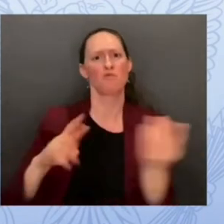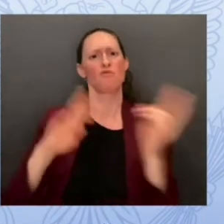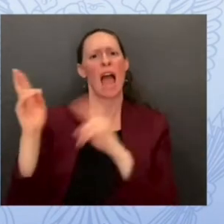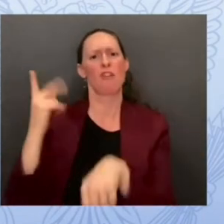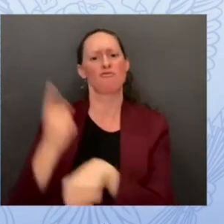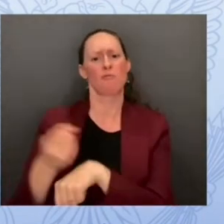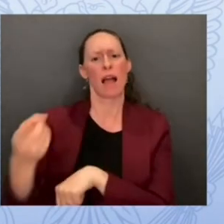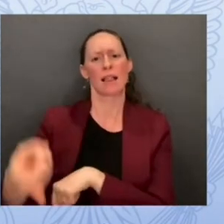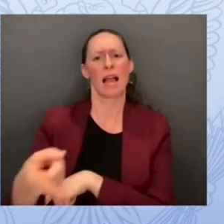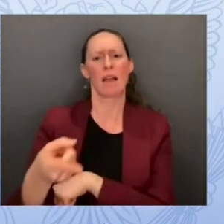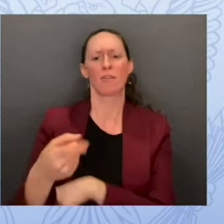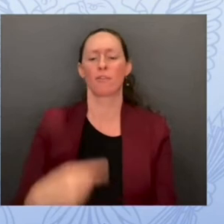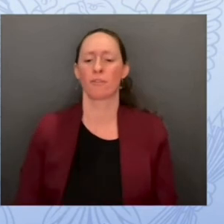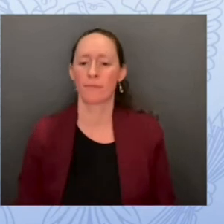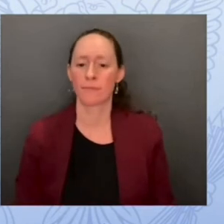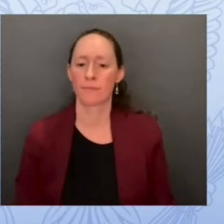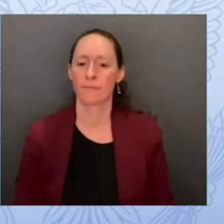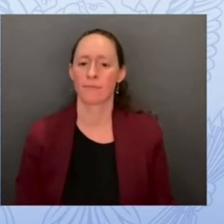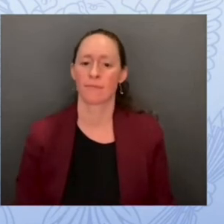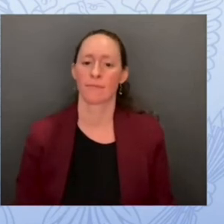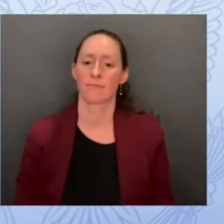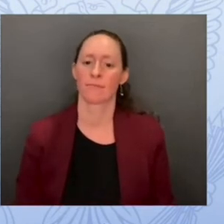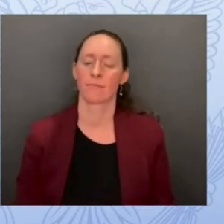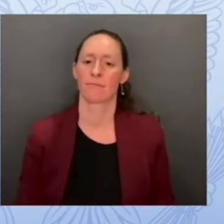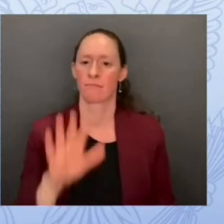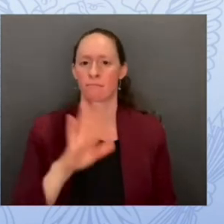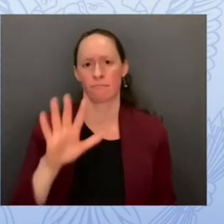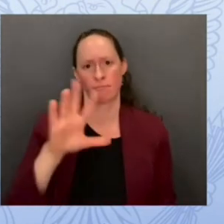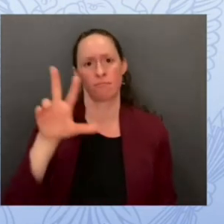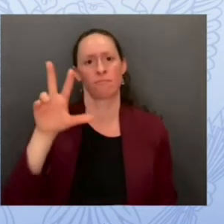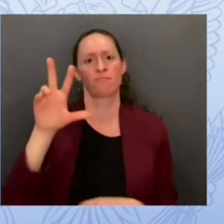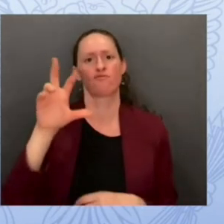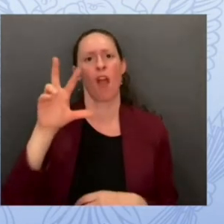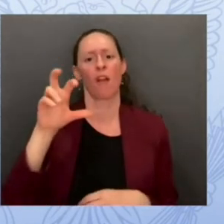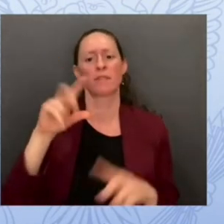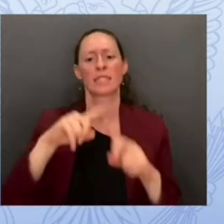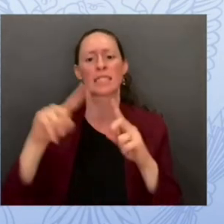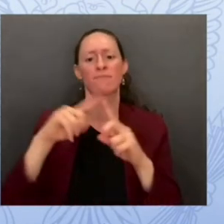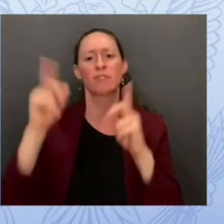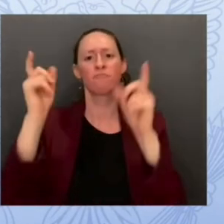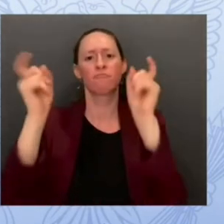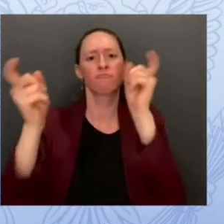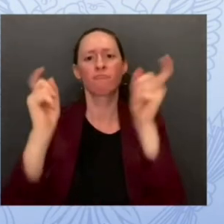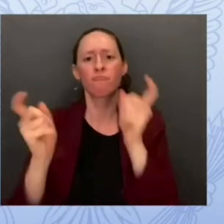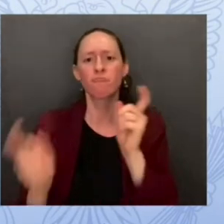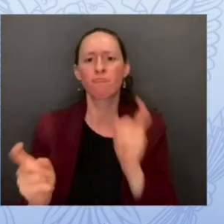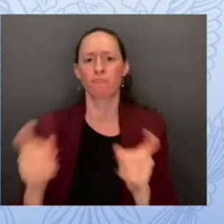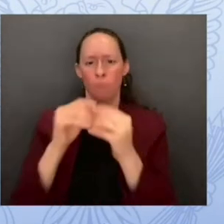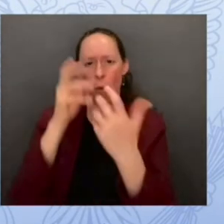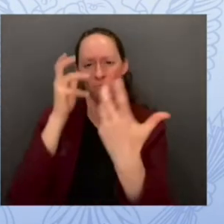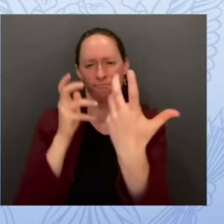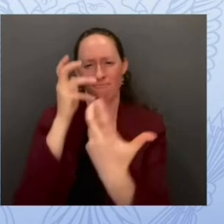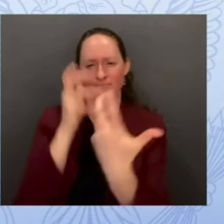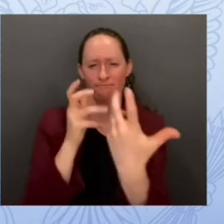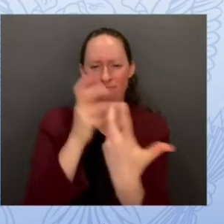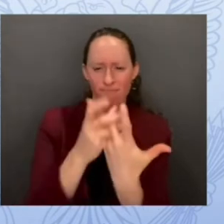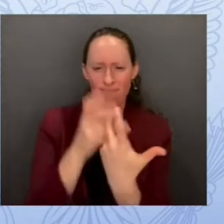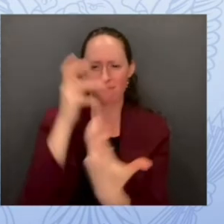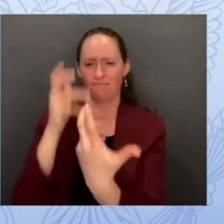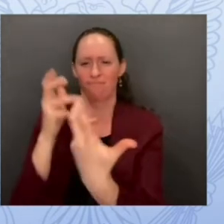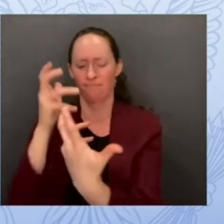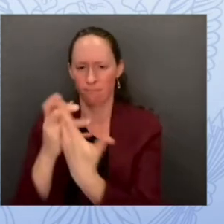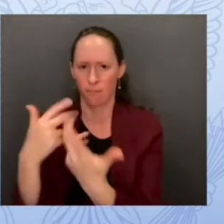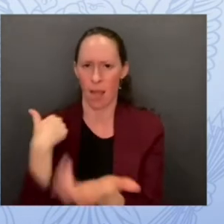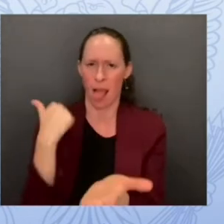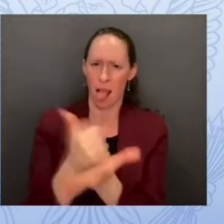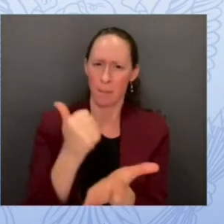additional tailored assessments where we sit with you we help you prioritize what you need to do and then we stick with you as